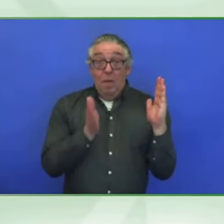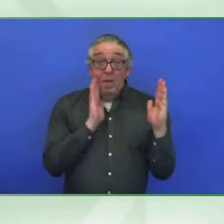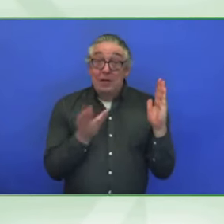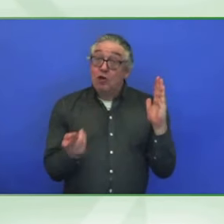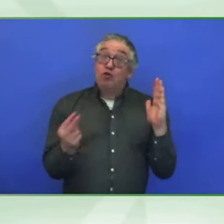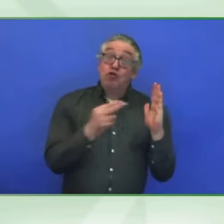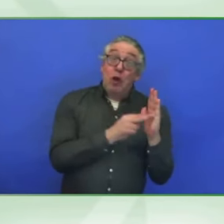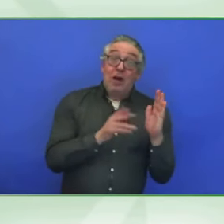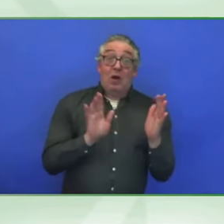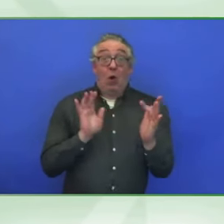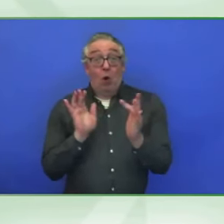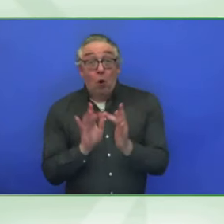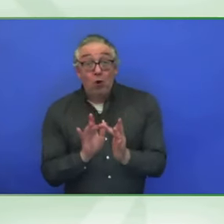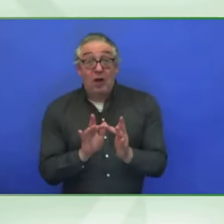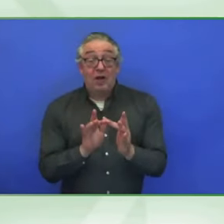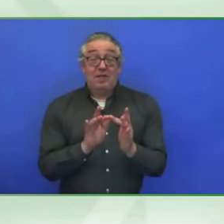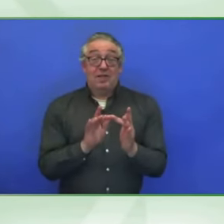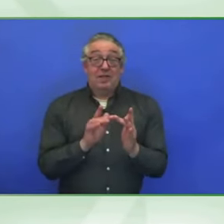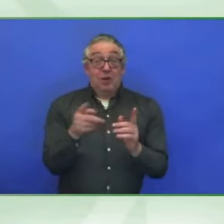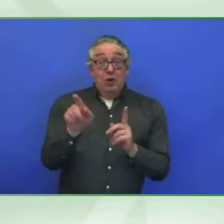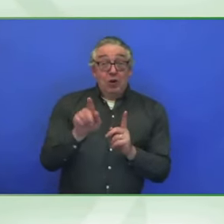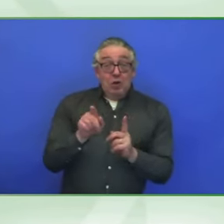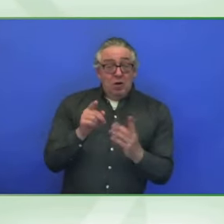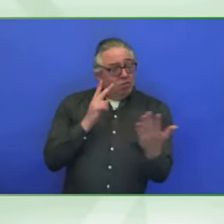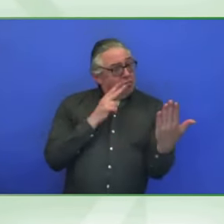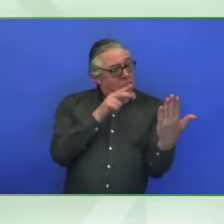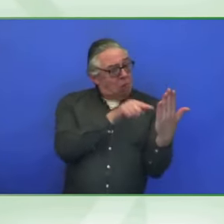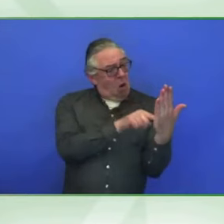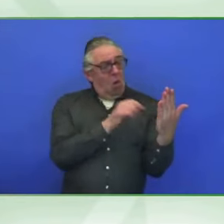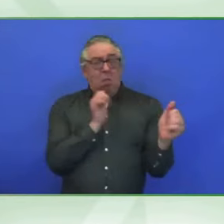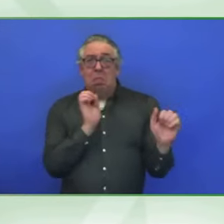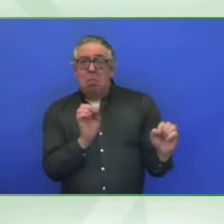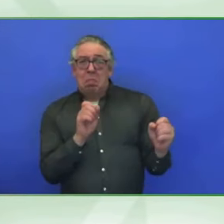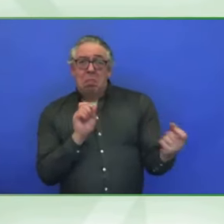drop them a message that this is where it all begins. Thank you.